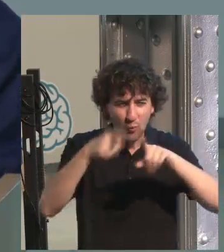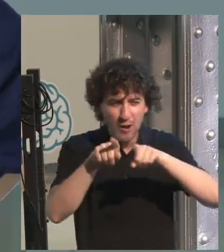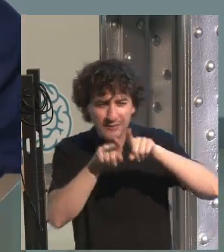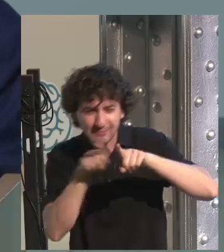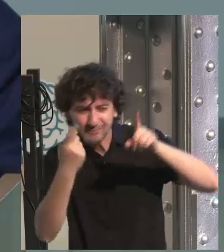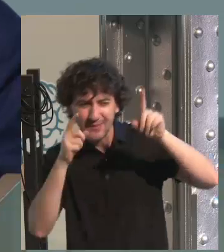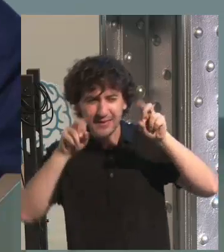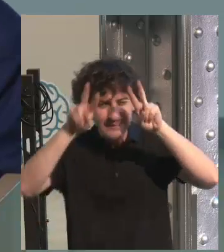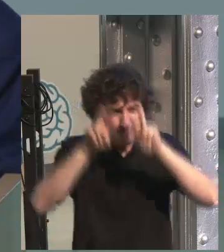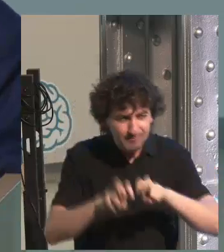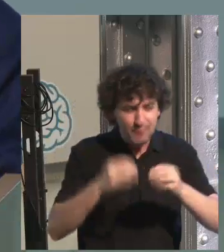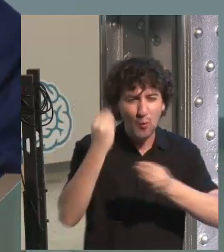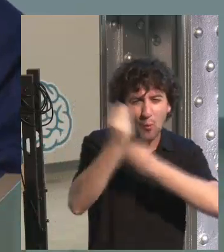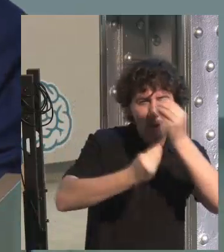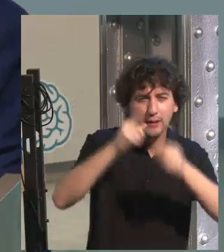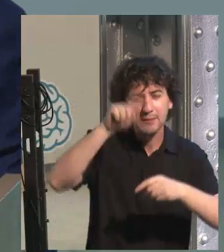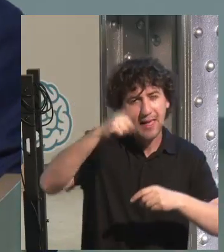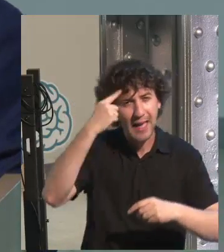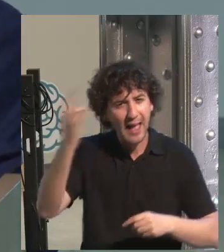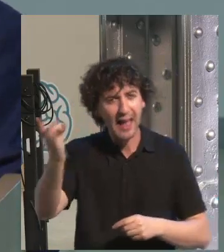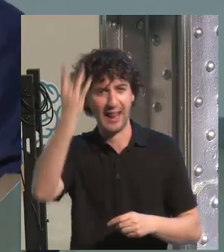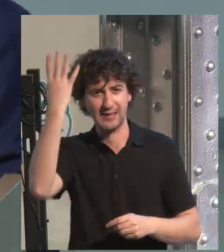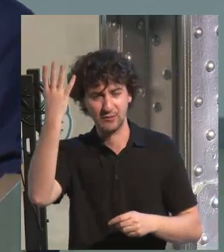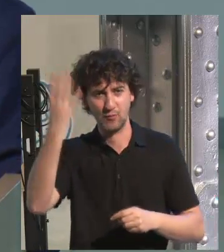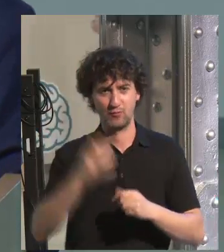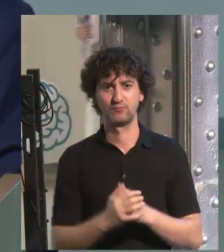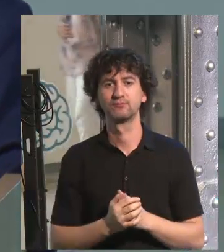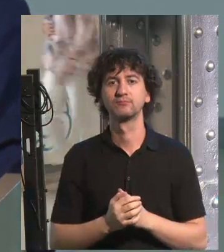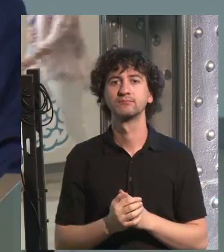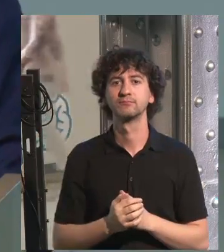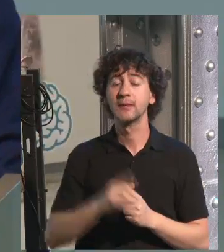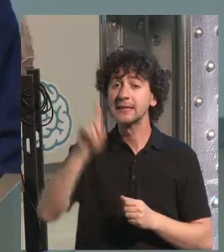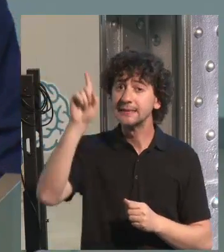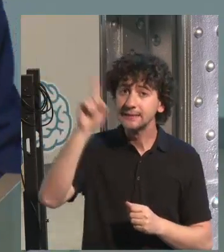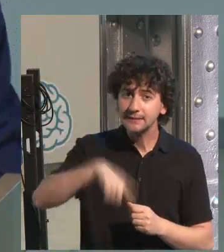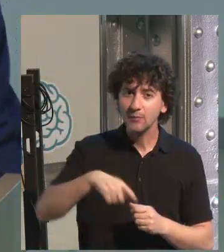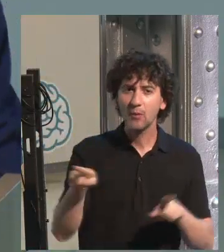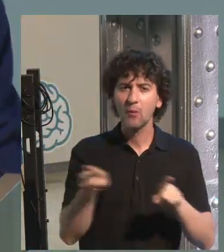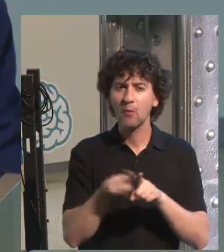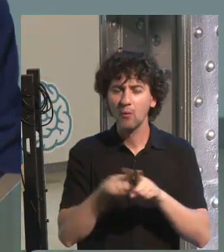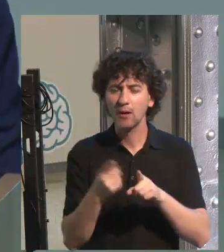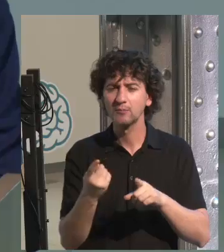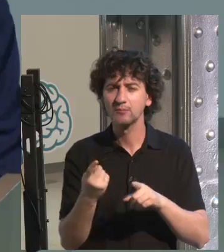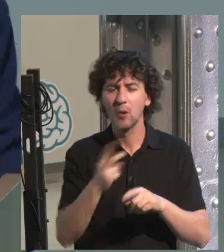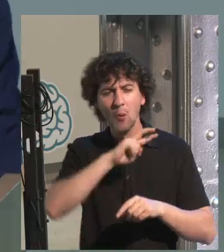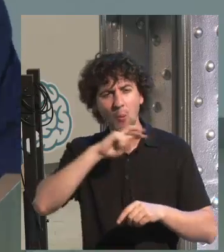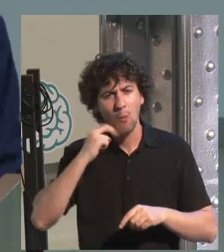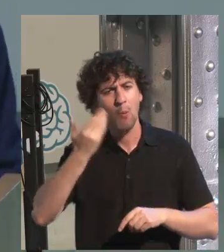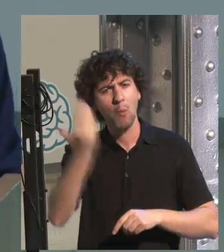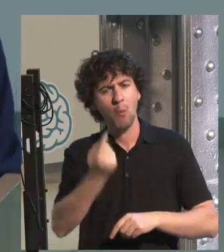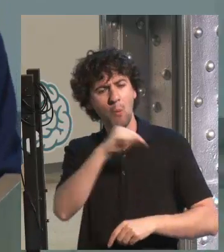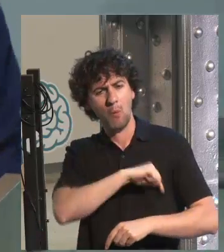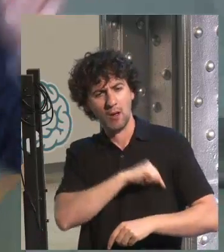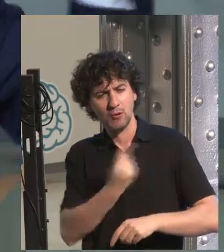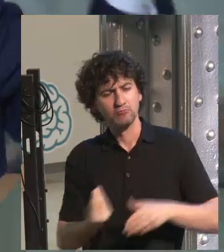critical and analytical thinking or even creative thinking that we will, only through that, we